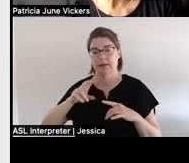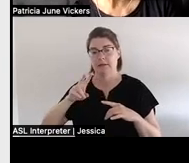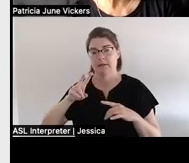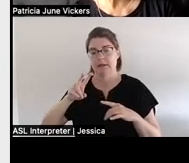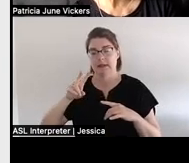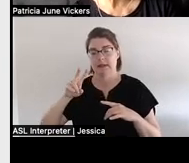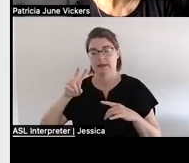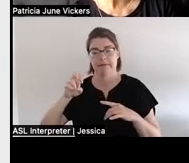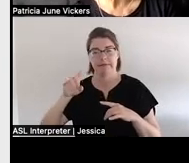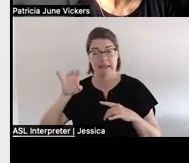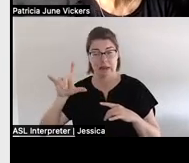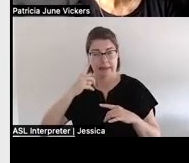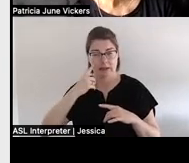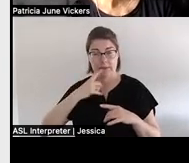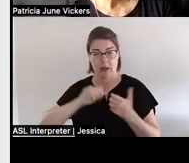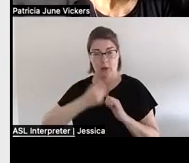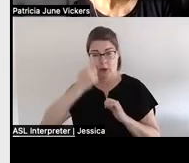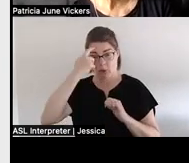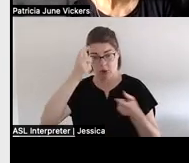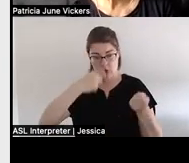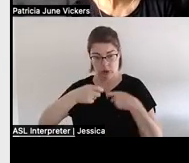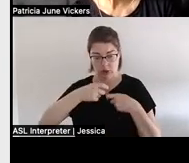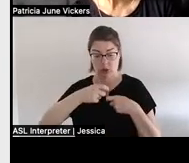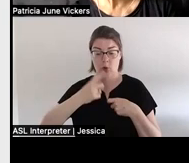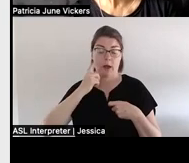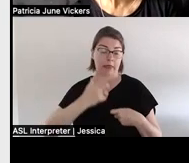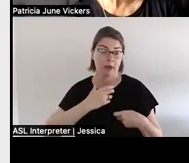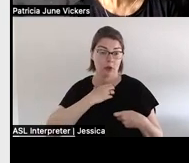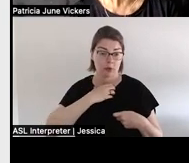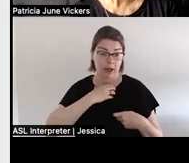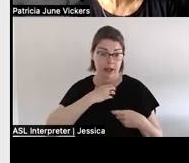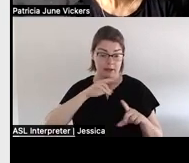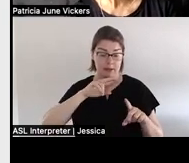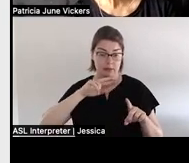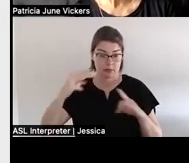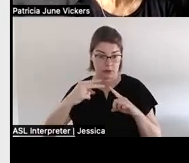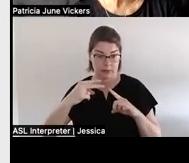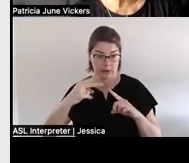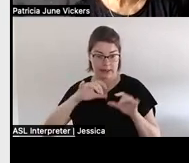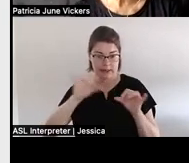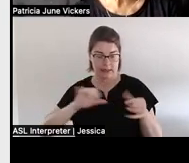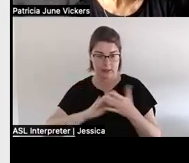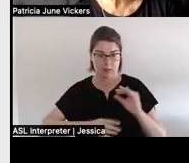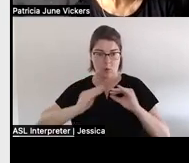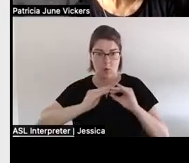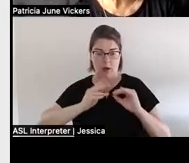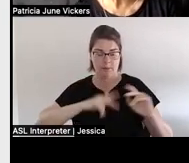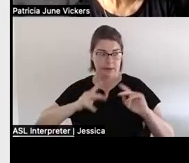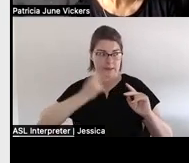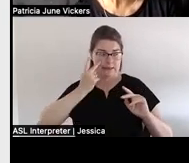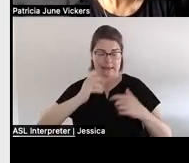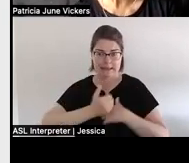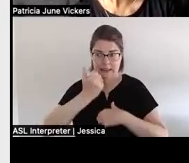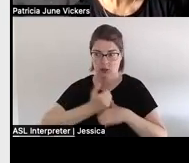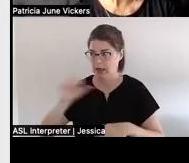is changed so number one the threat perception system is enhanced people see danger where other people